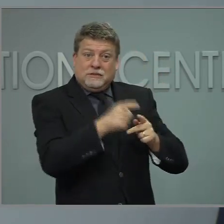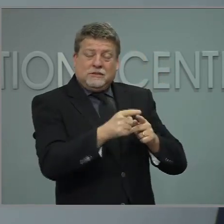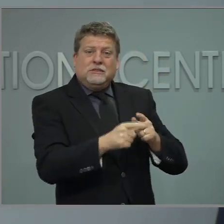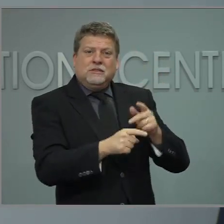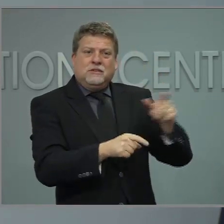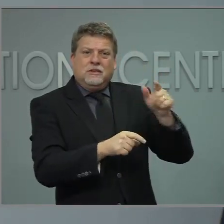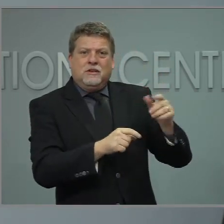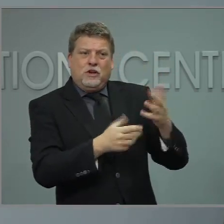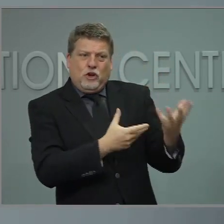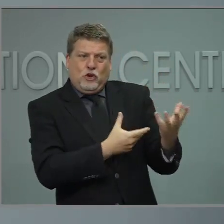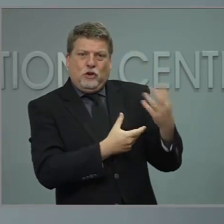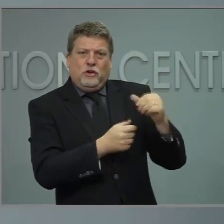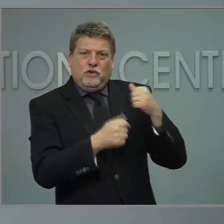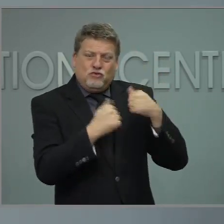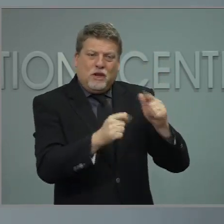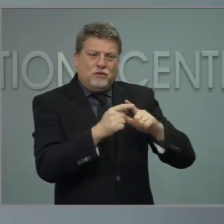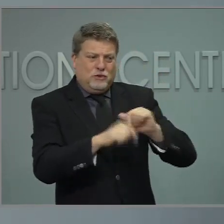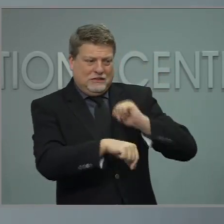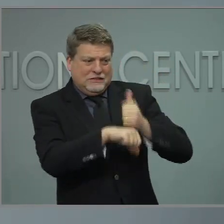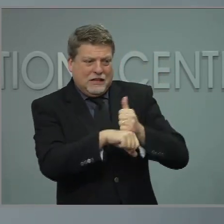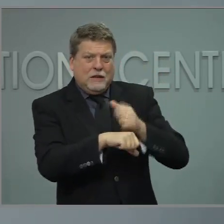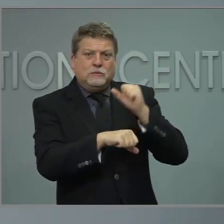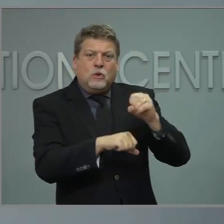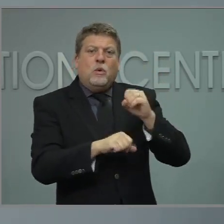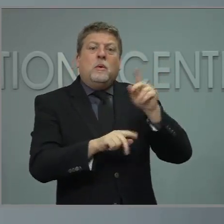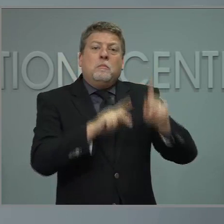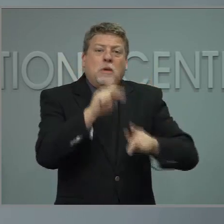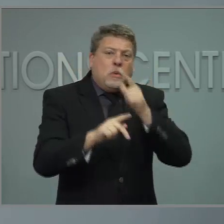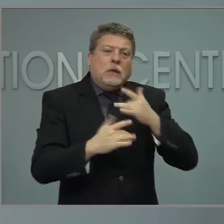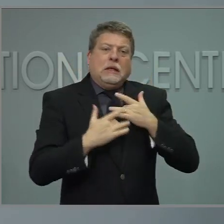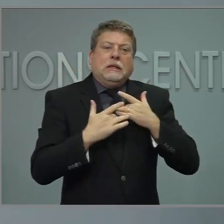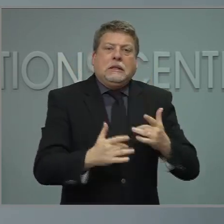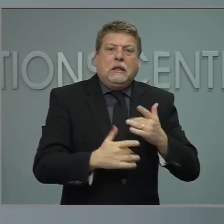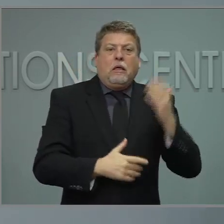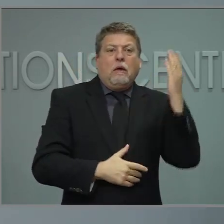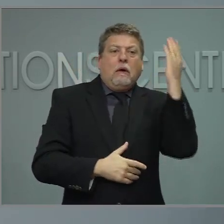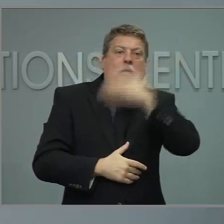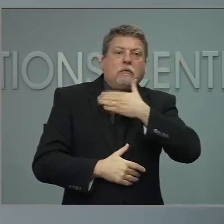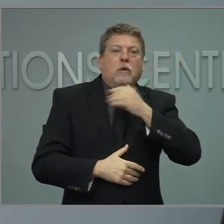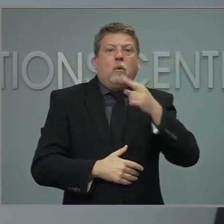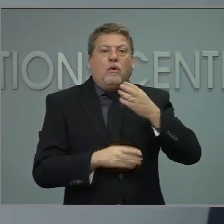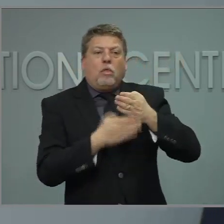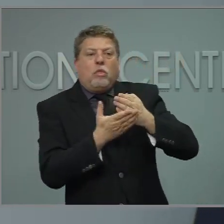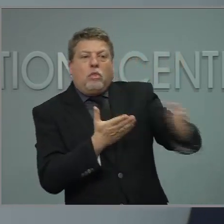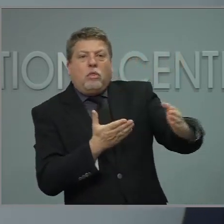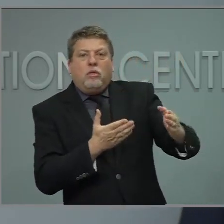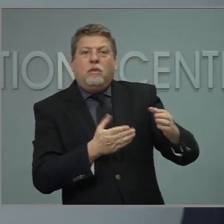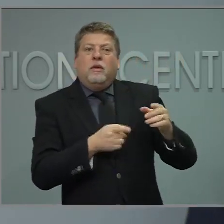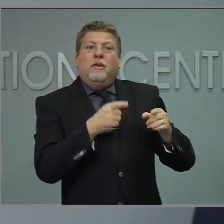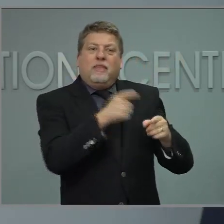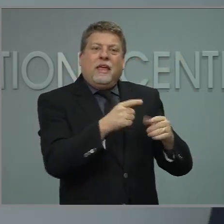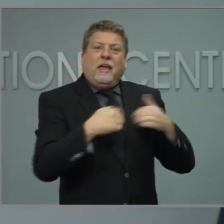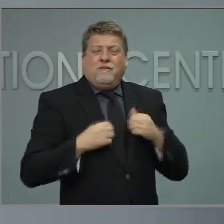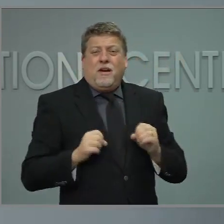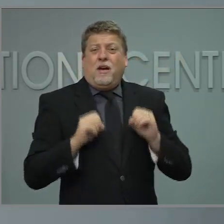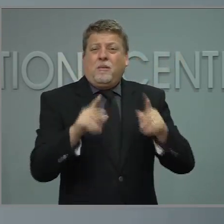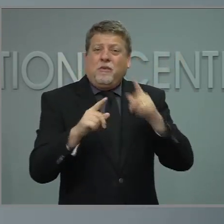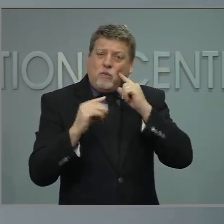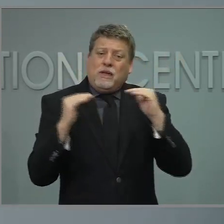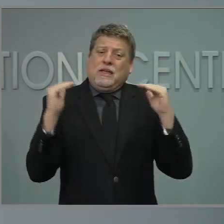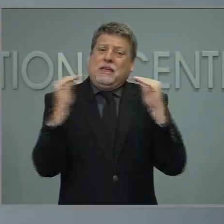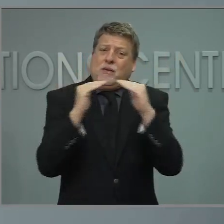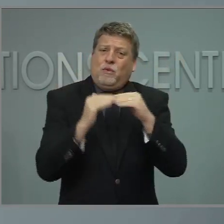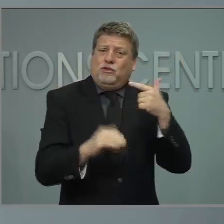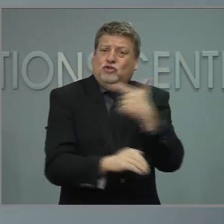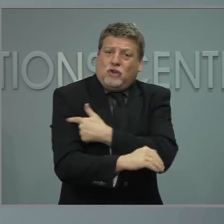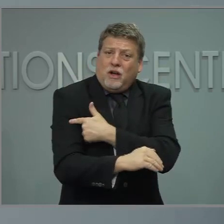partnered with grassroots and community organizations on the ground in Greensboro to lead to lead on outreach and facilitate appointments.